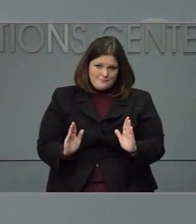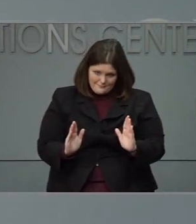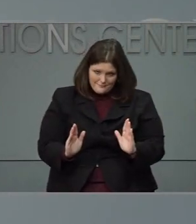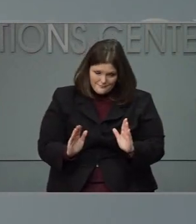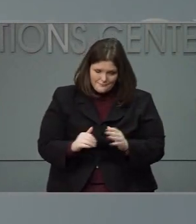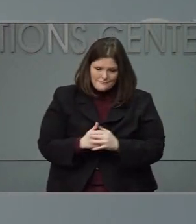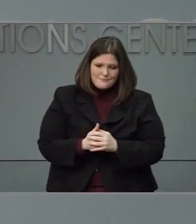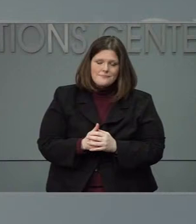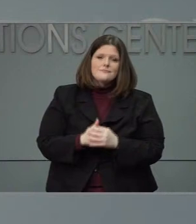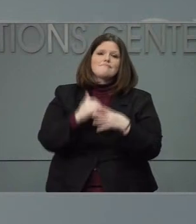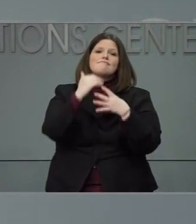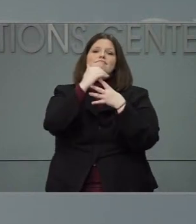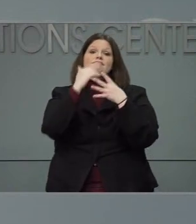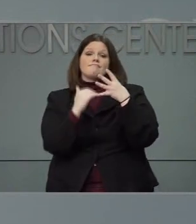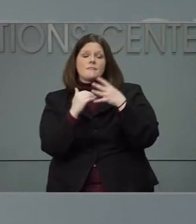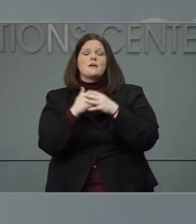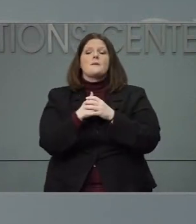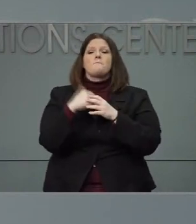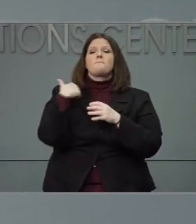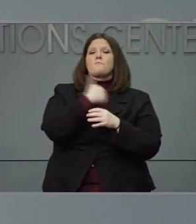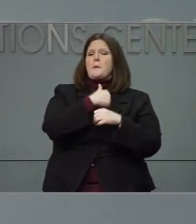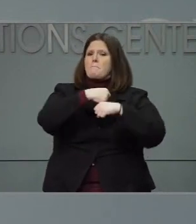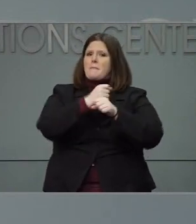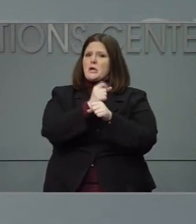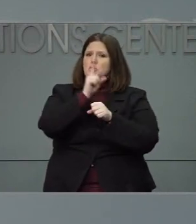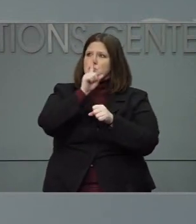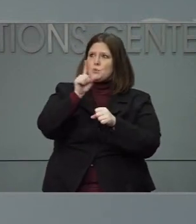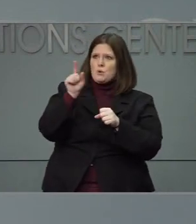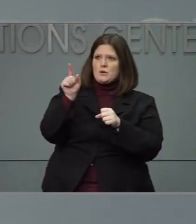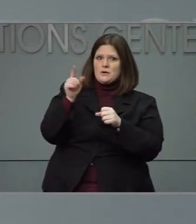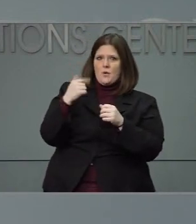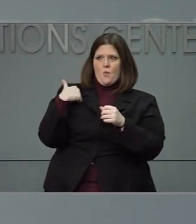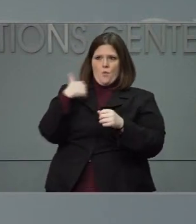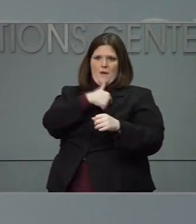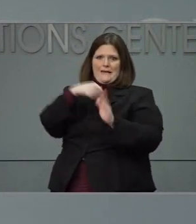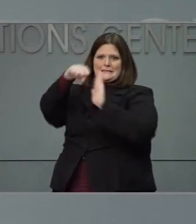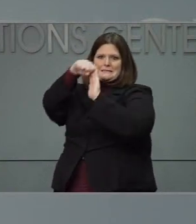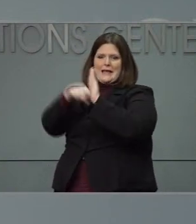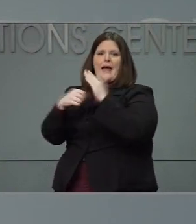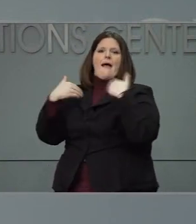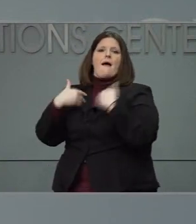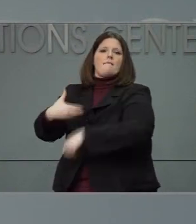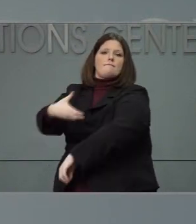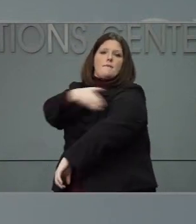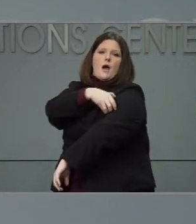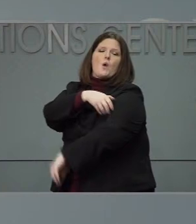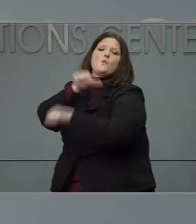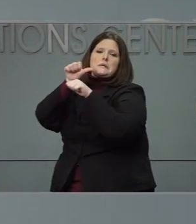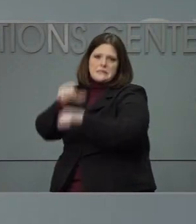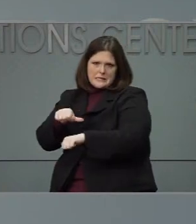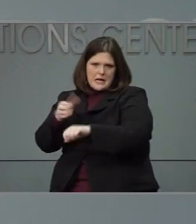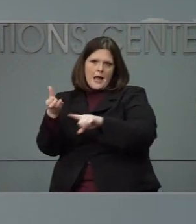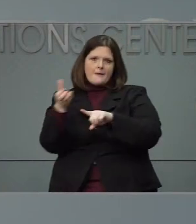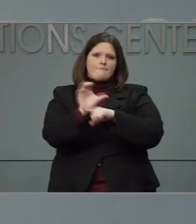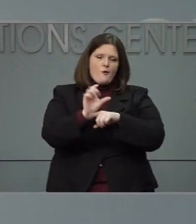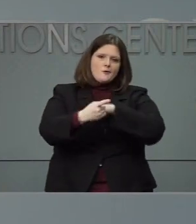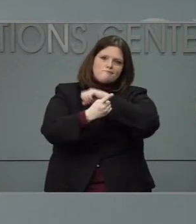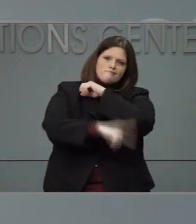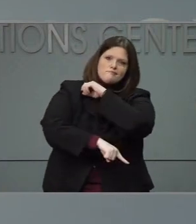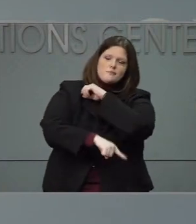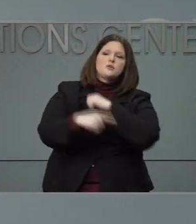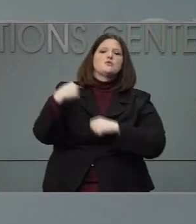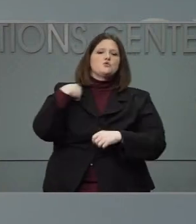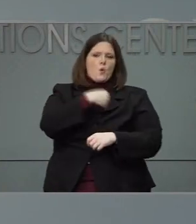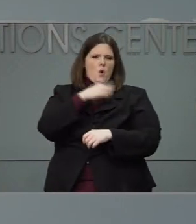we need additional authority to make sure that we are enforcing these rules. And we will work with the General Assembly to make sure